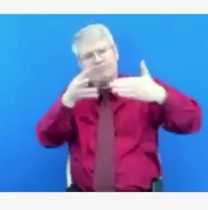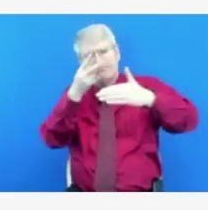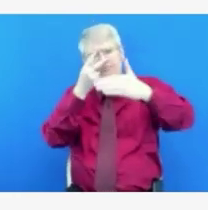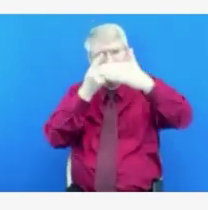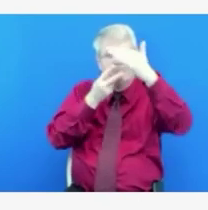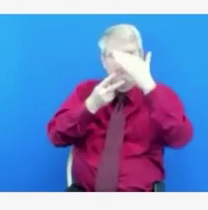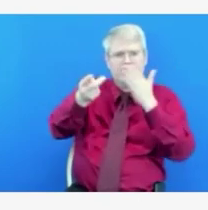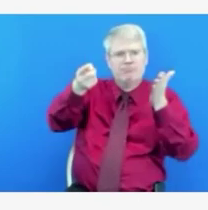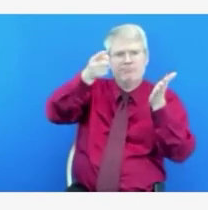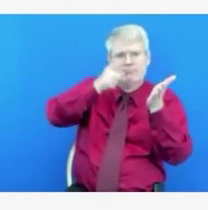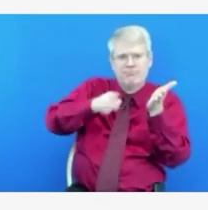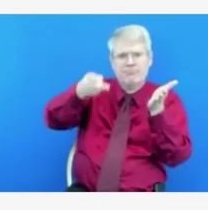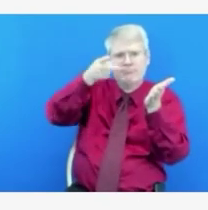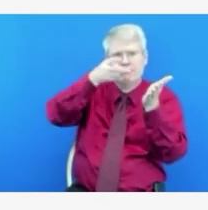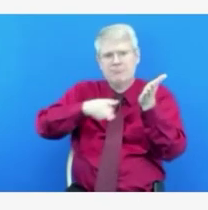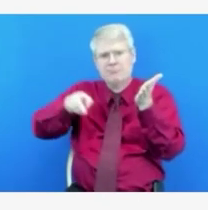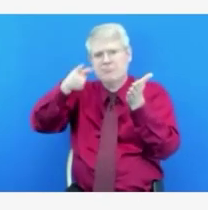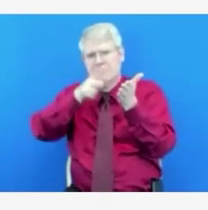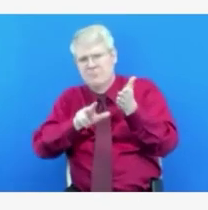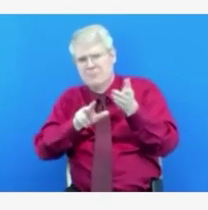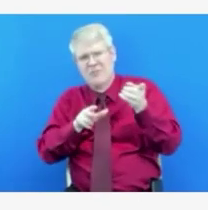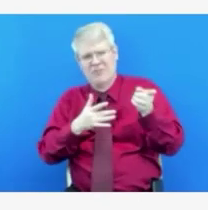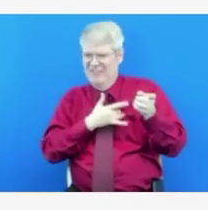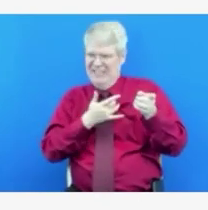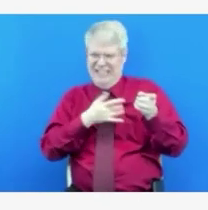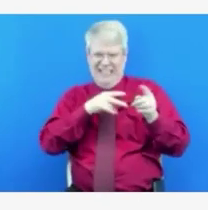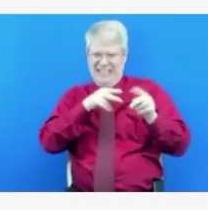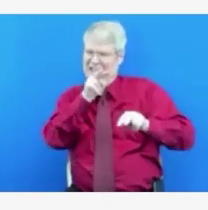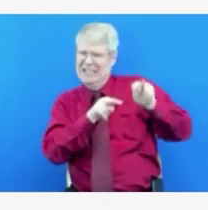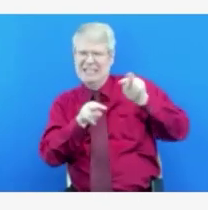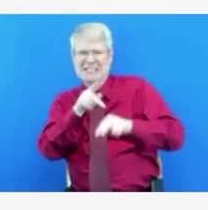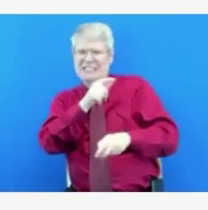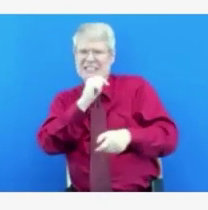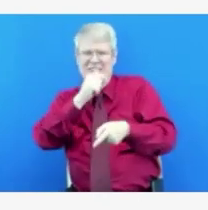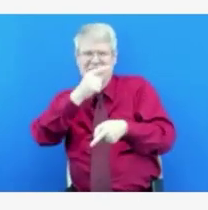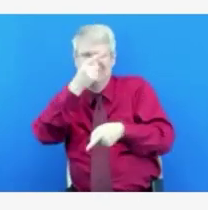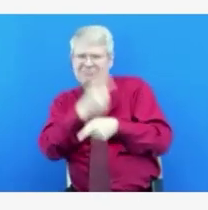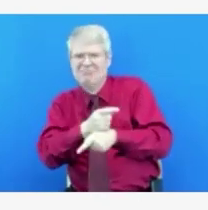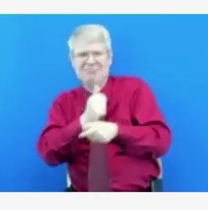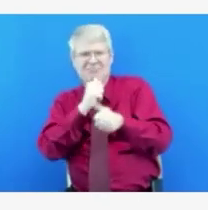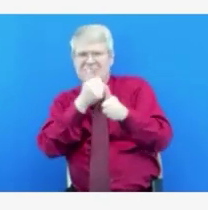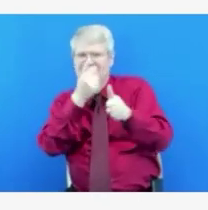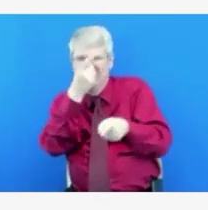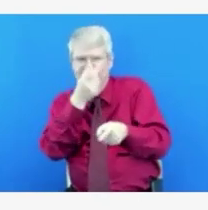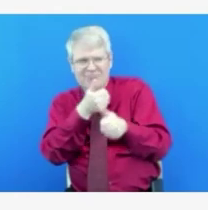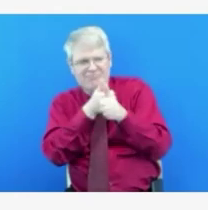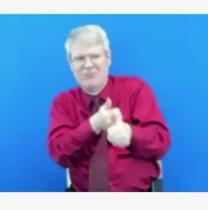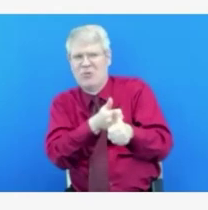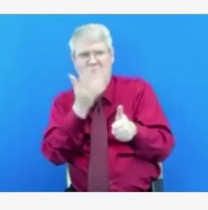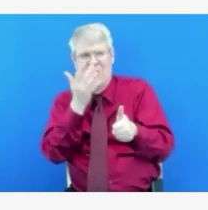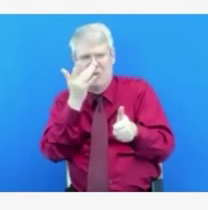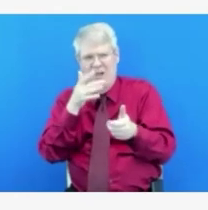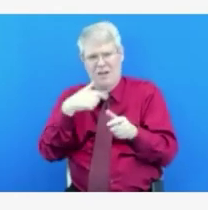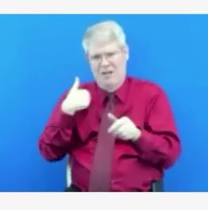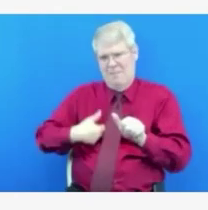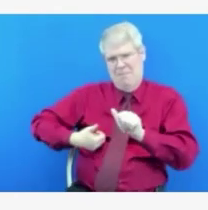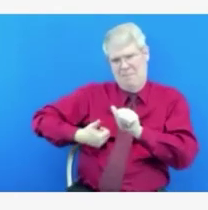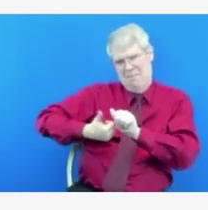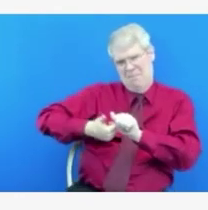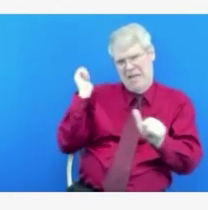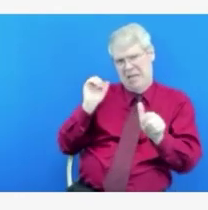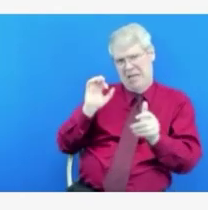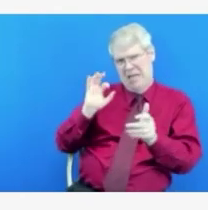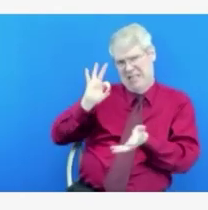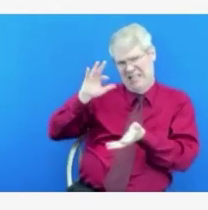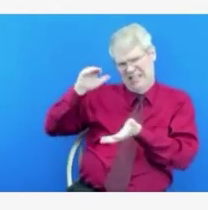trust a model at the moment given the issues that there are with the caseload data in the dashboard. But I wondered